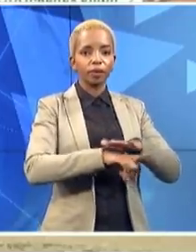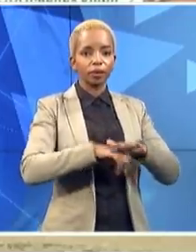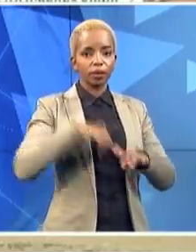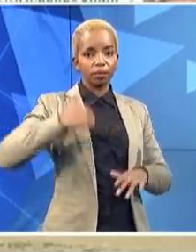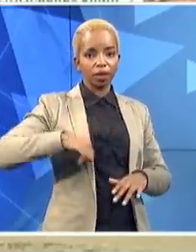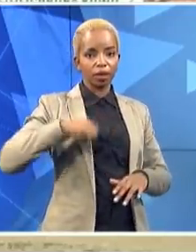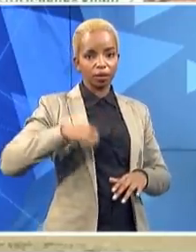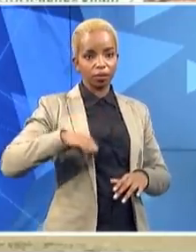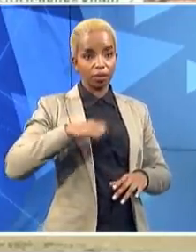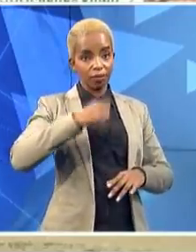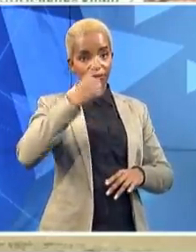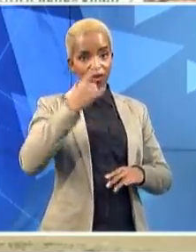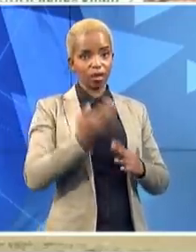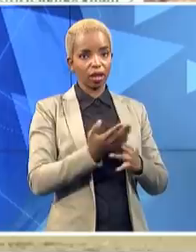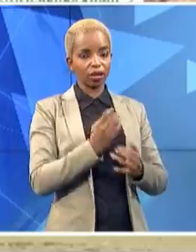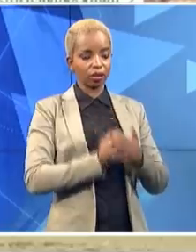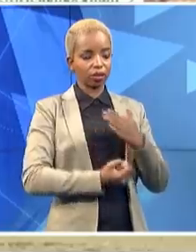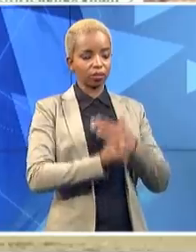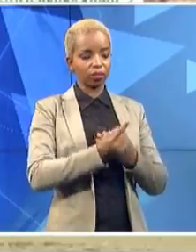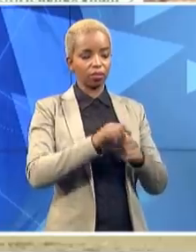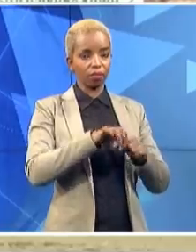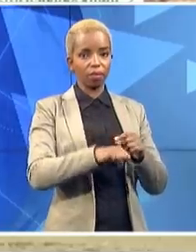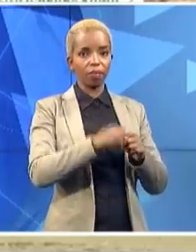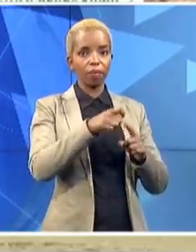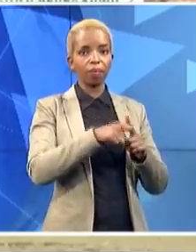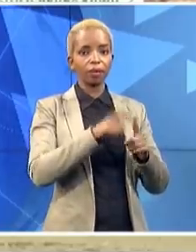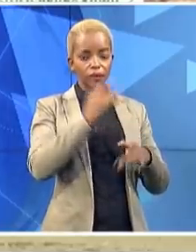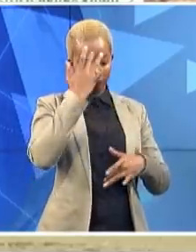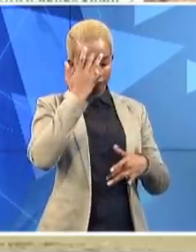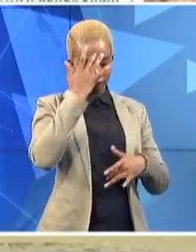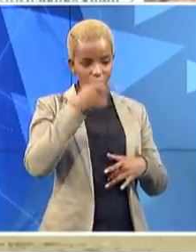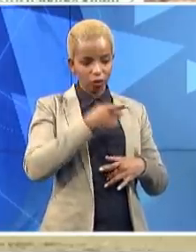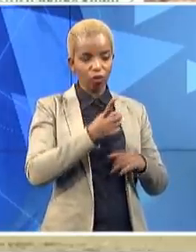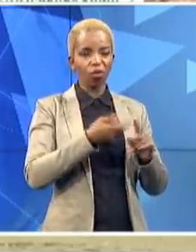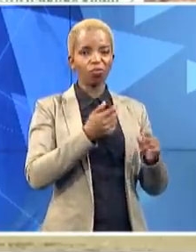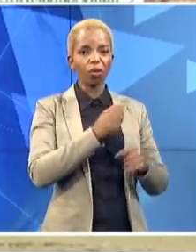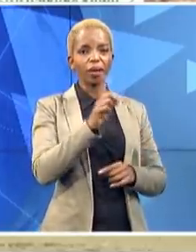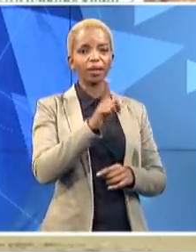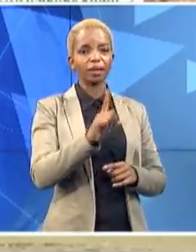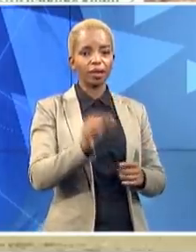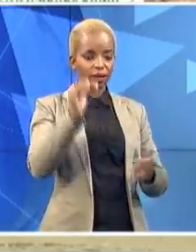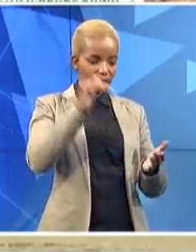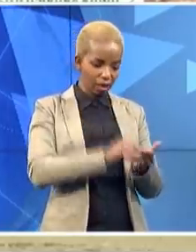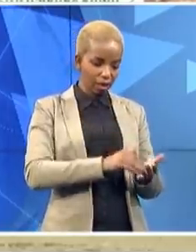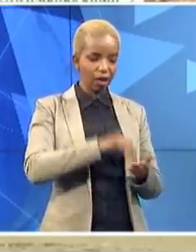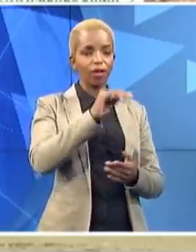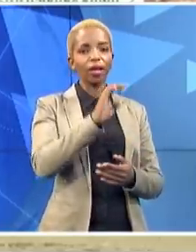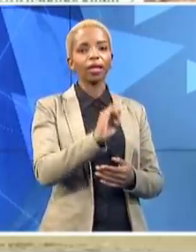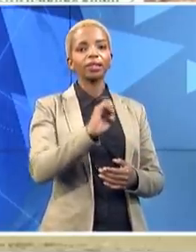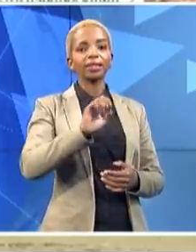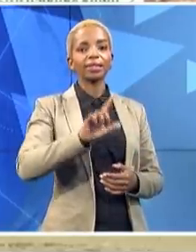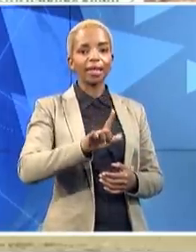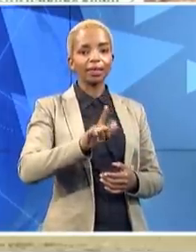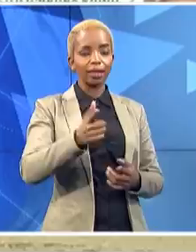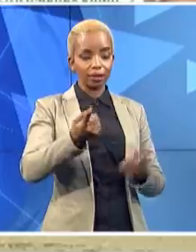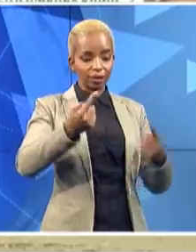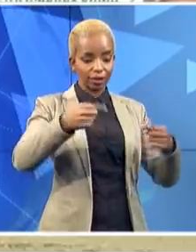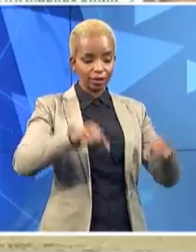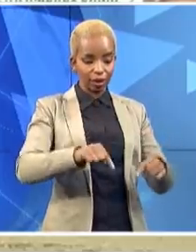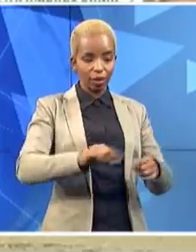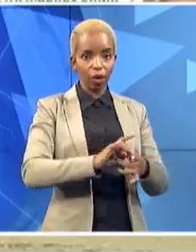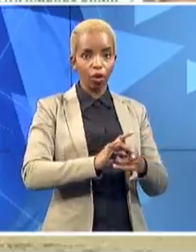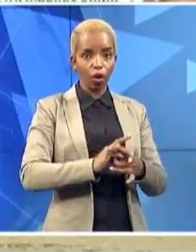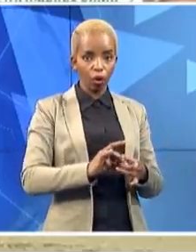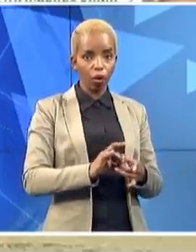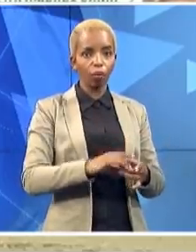lady who was traveling from Italy had arrived in East London, then traveled when was coming home, she was coming home. She admitted herself in a local hospital.